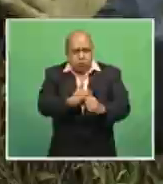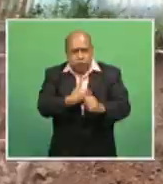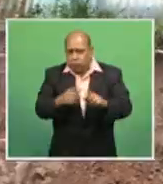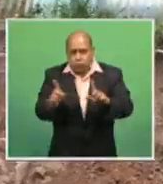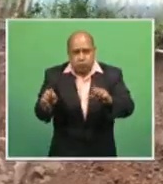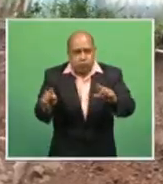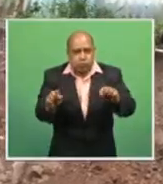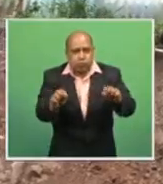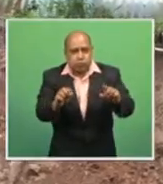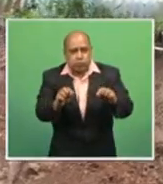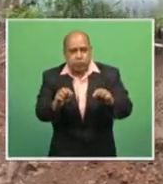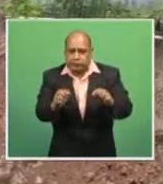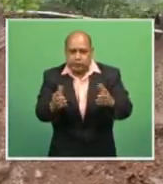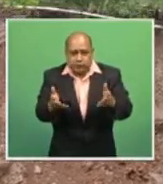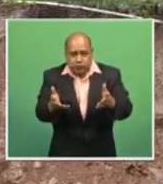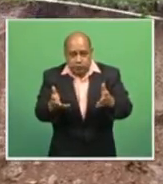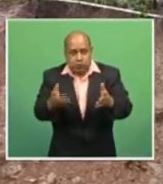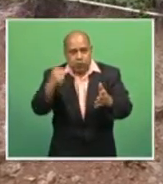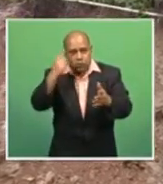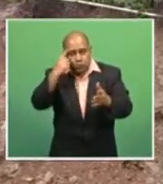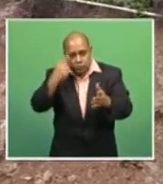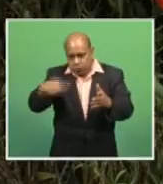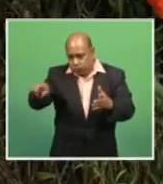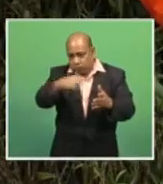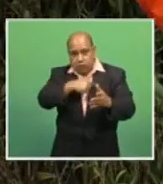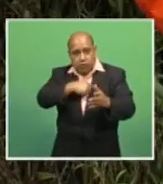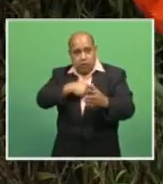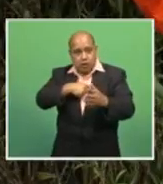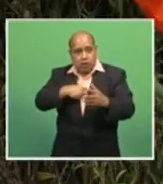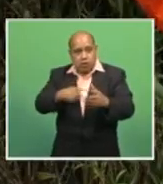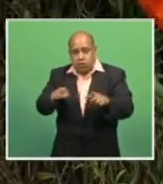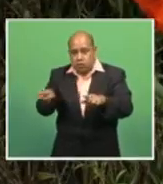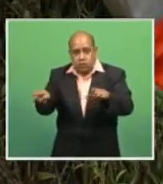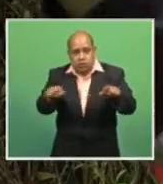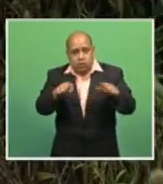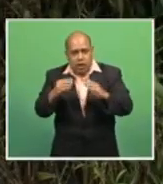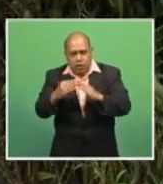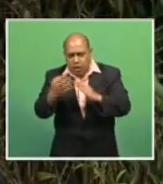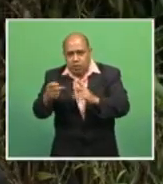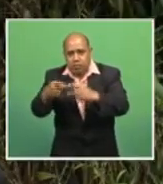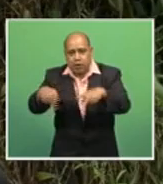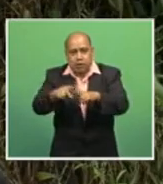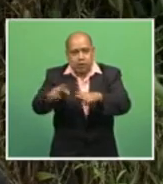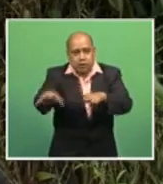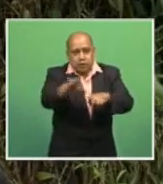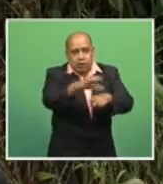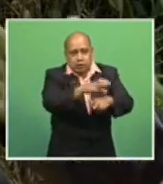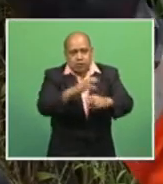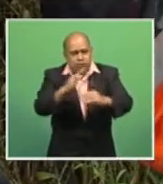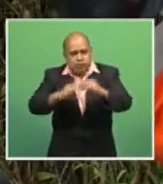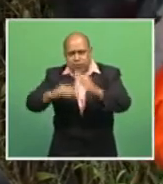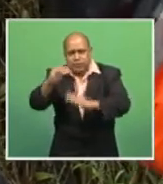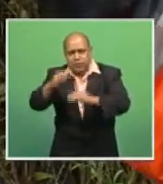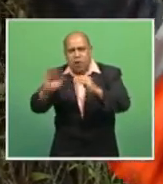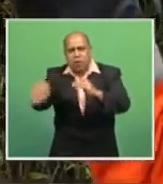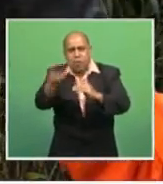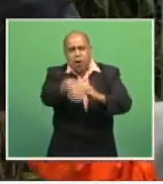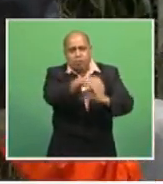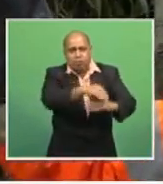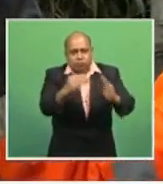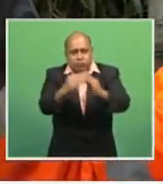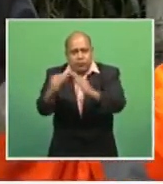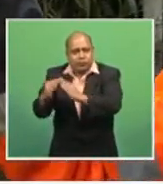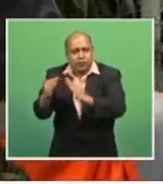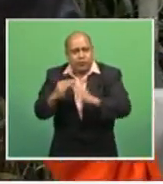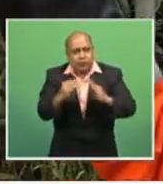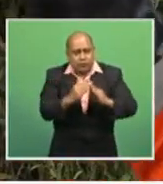are just fearing about this house here. This is a squatter settlement up here. And we have been trying to call these people at around 4 a.m.